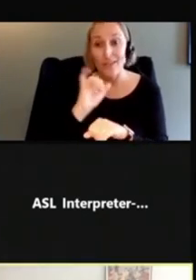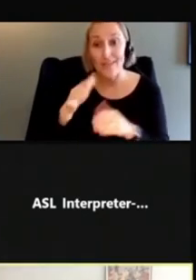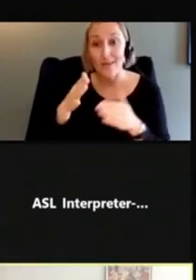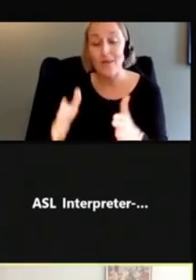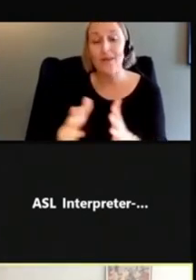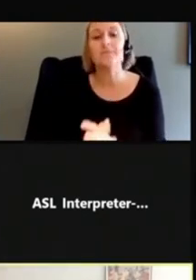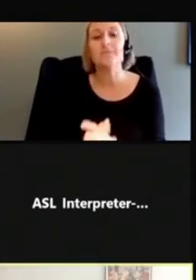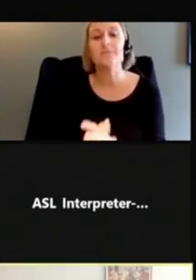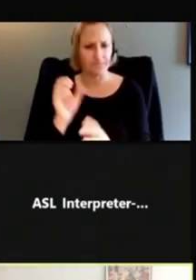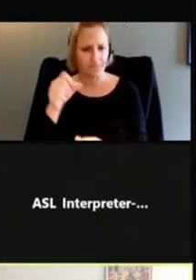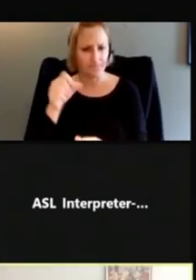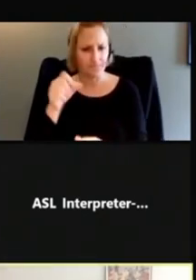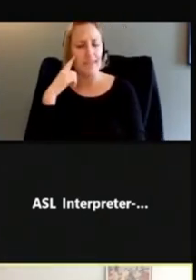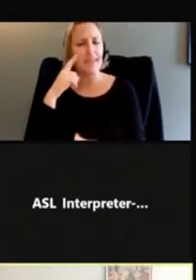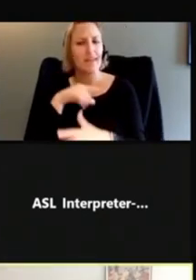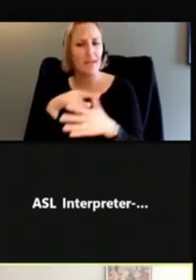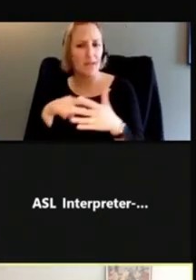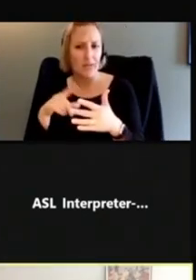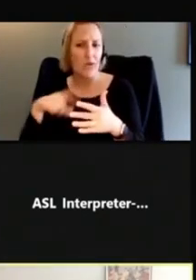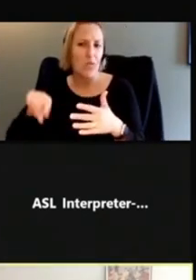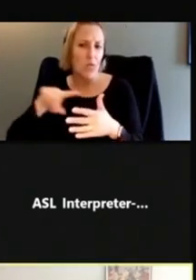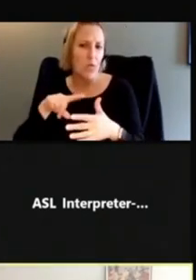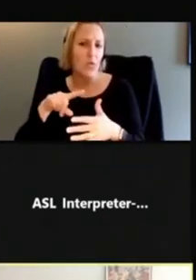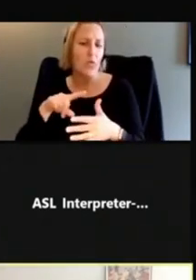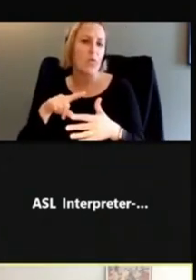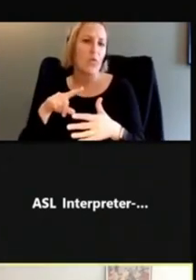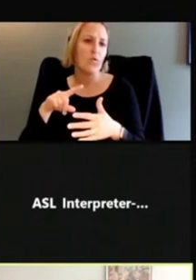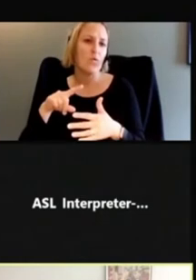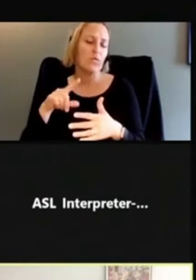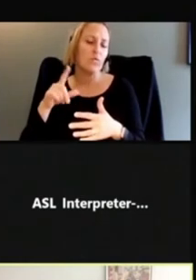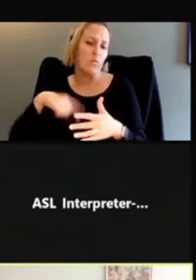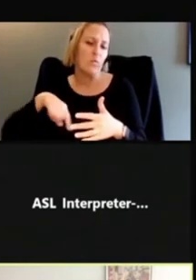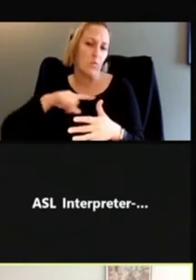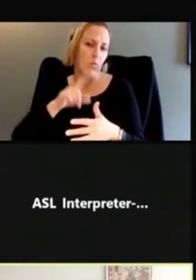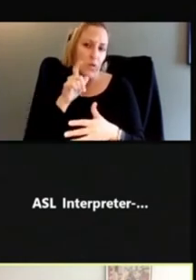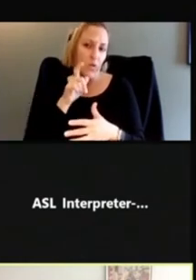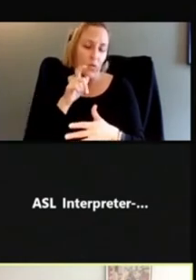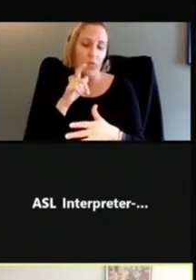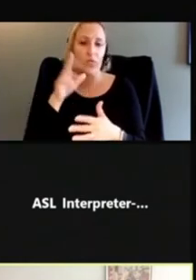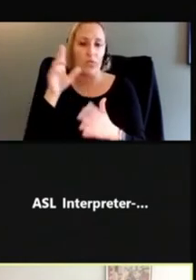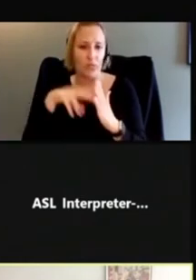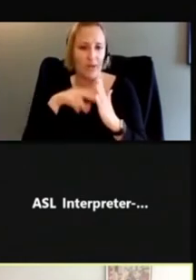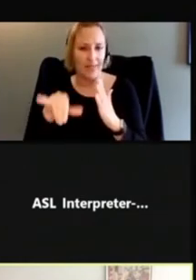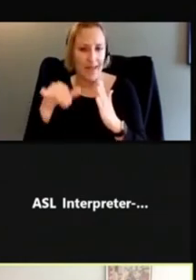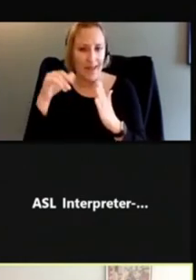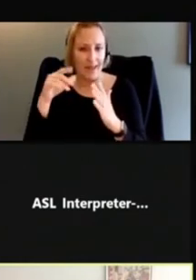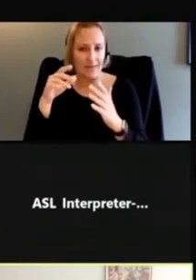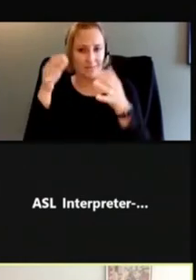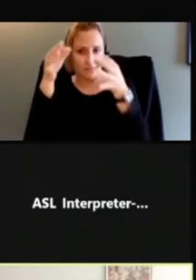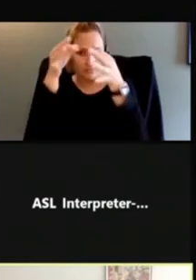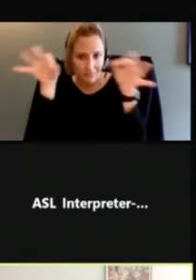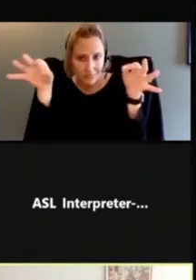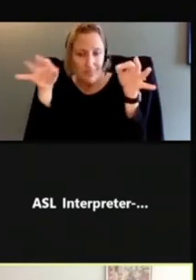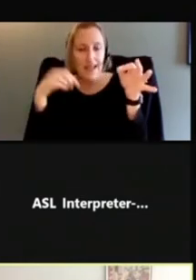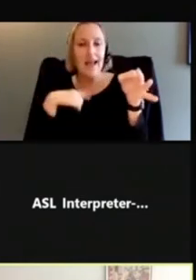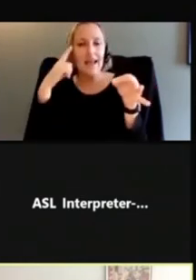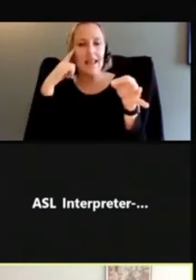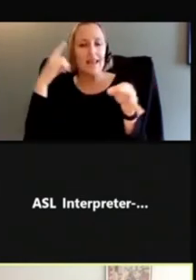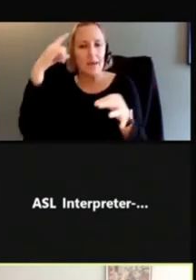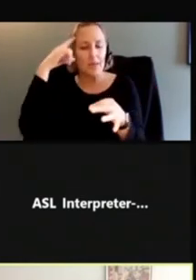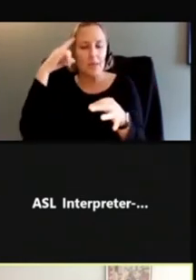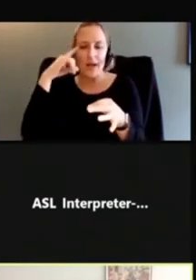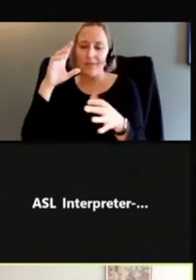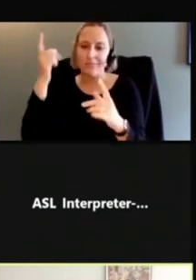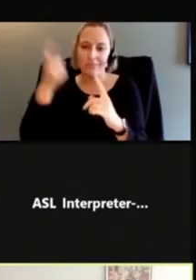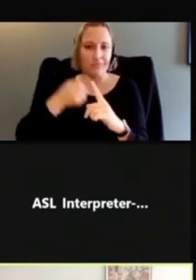I think even those of us that do read the headline there, I think our brains are just naturally drawn to the image,